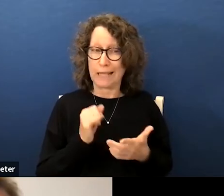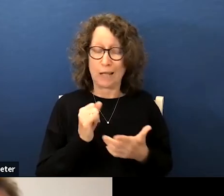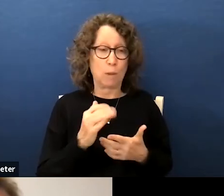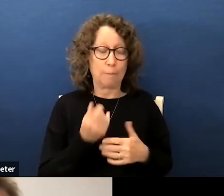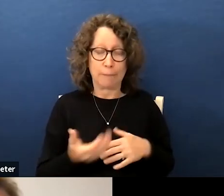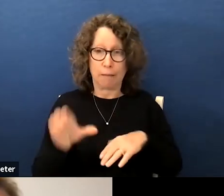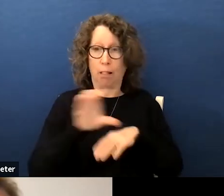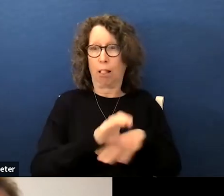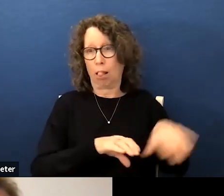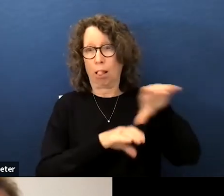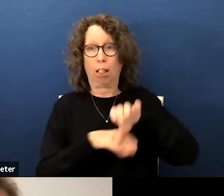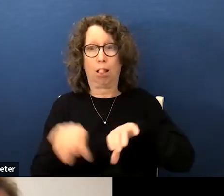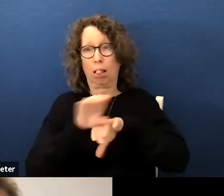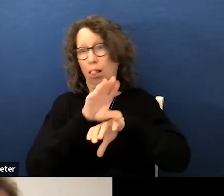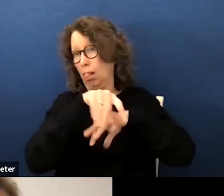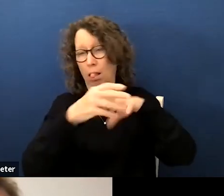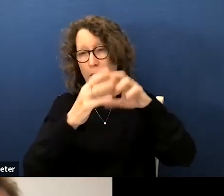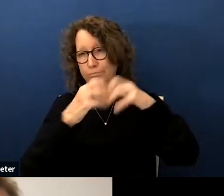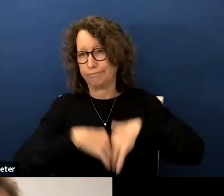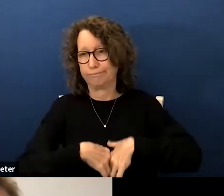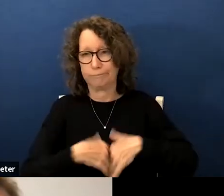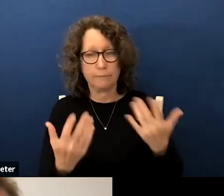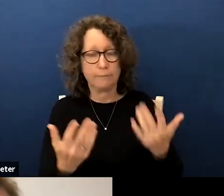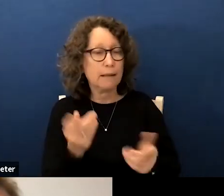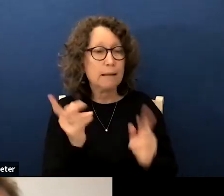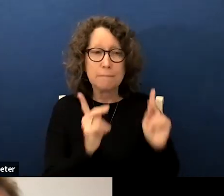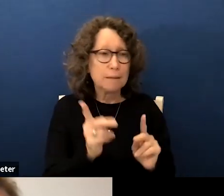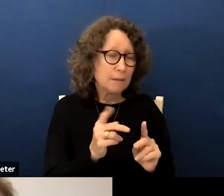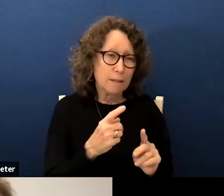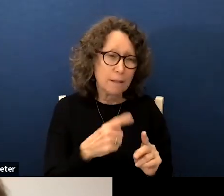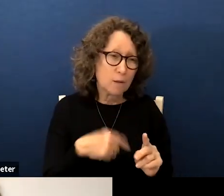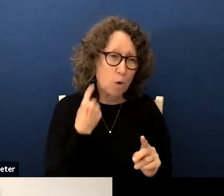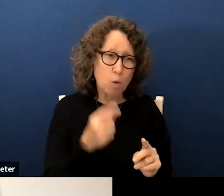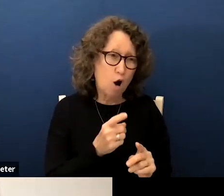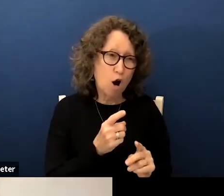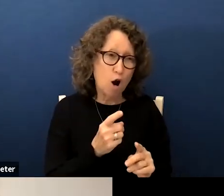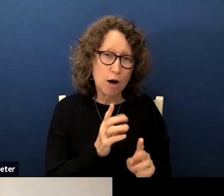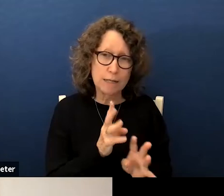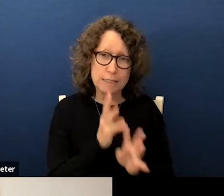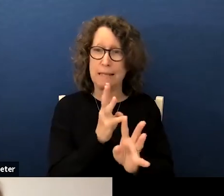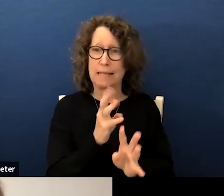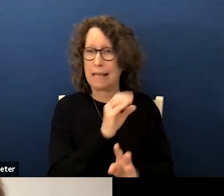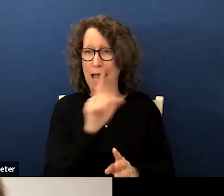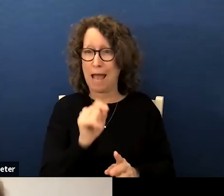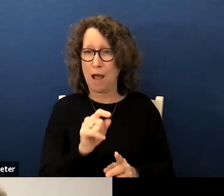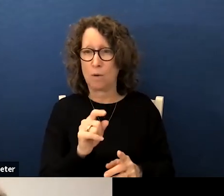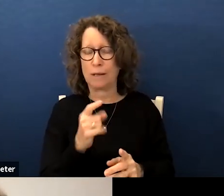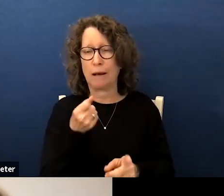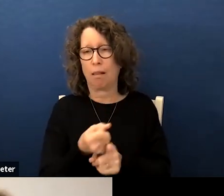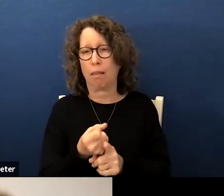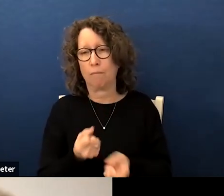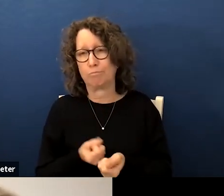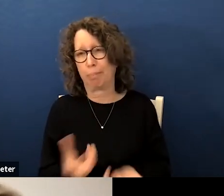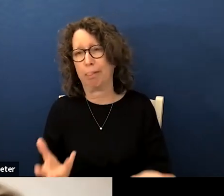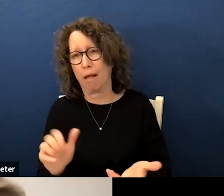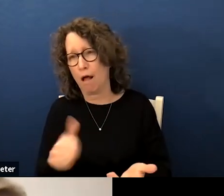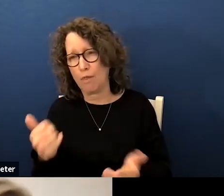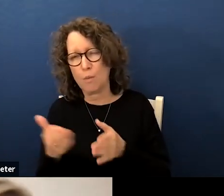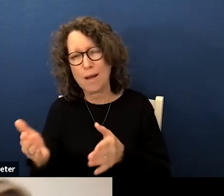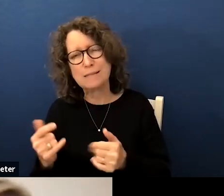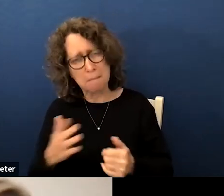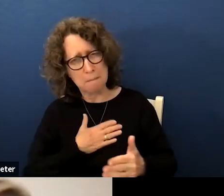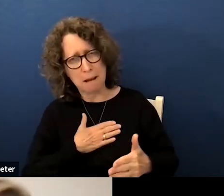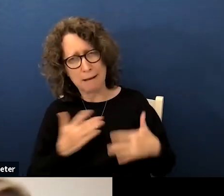on top of somebody something else and folks that who aren't vocal um it comes out in other ways and so that that's my